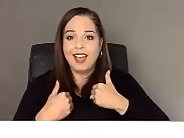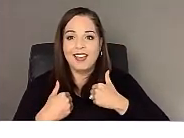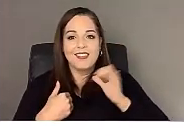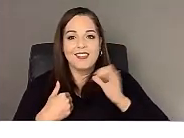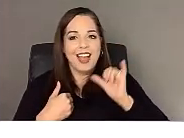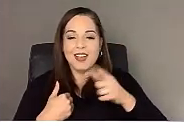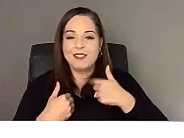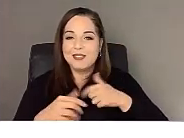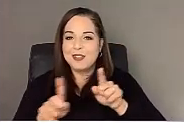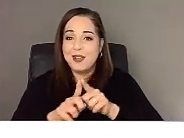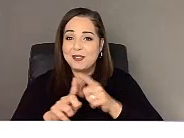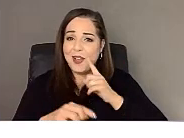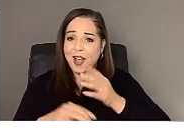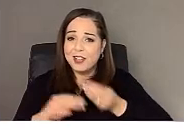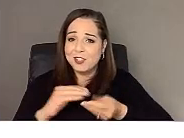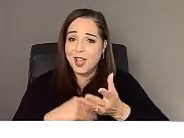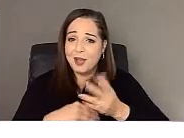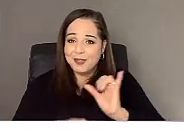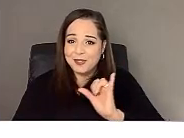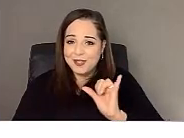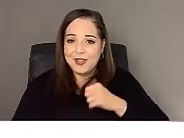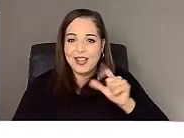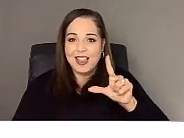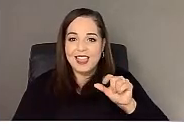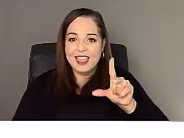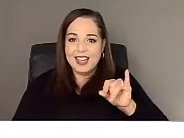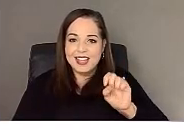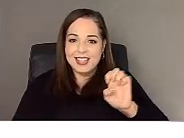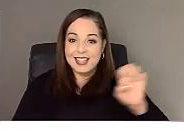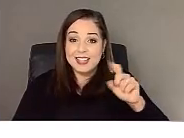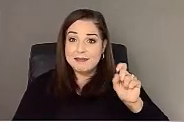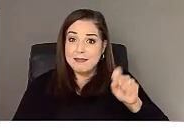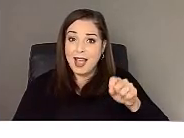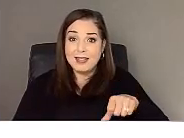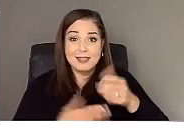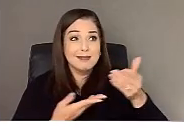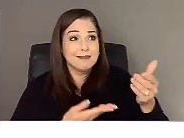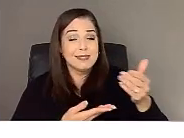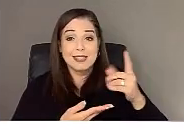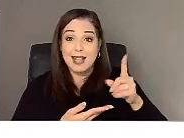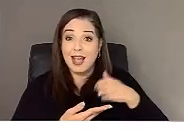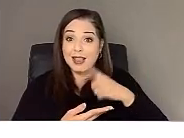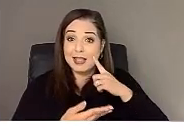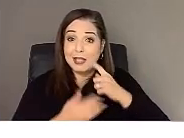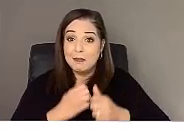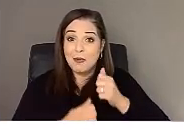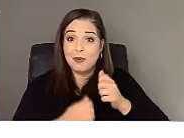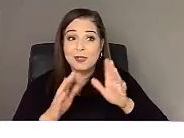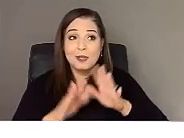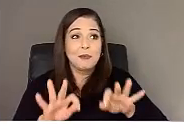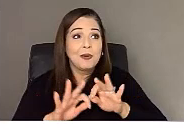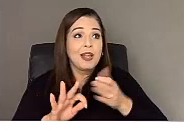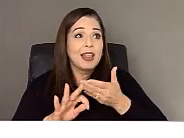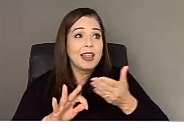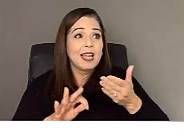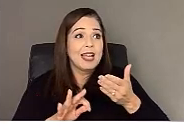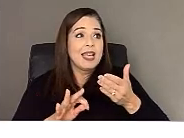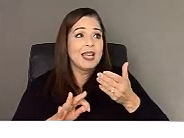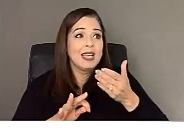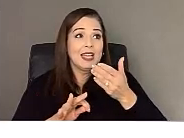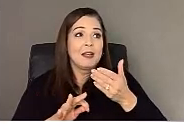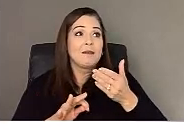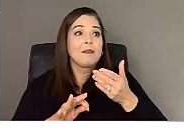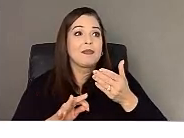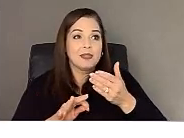chime in as well. This is Lily and saying, yeah, but I think that probably the most important thing about doing some of this work is